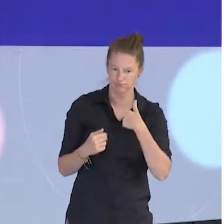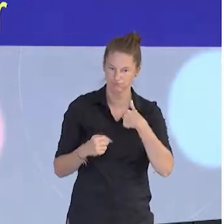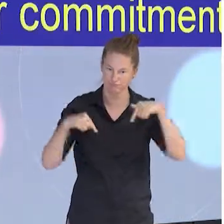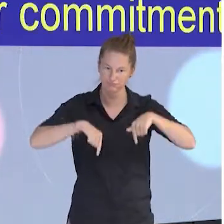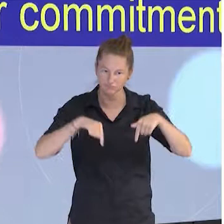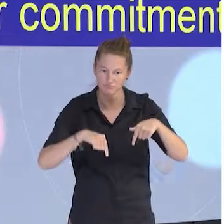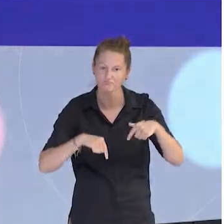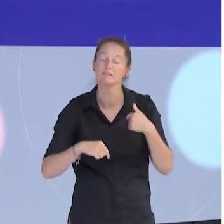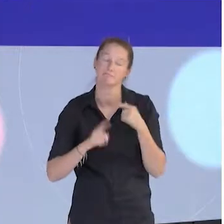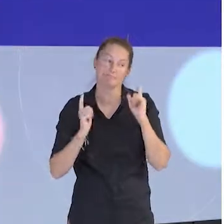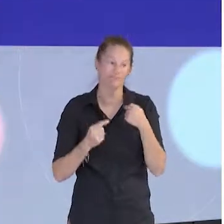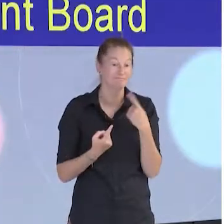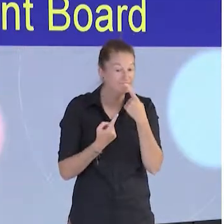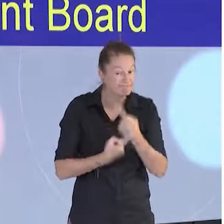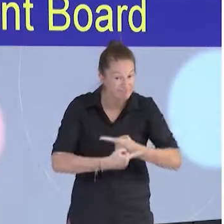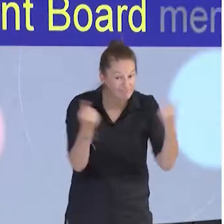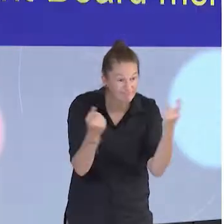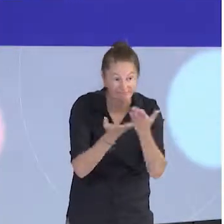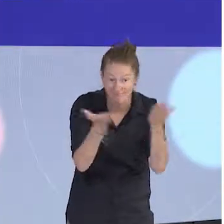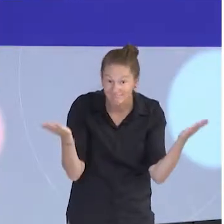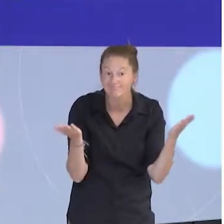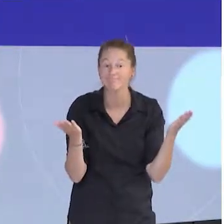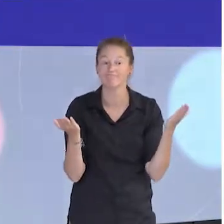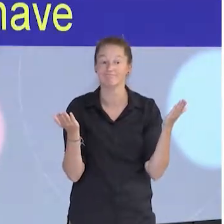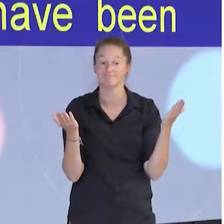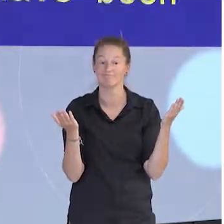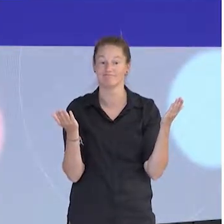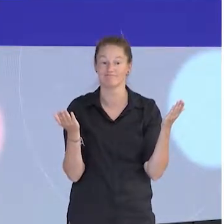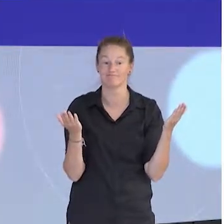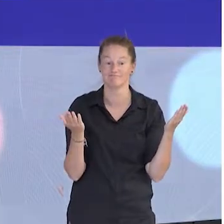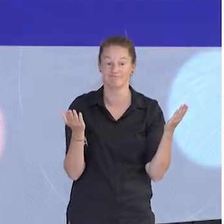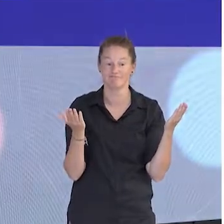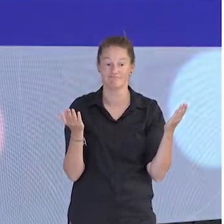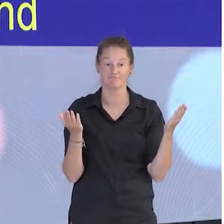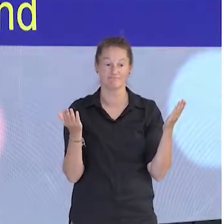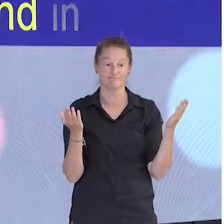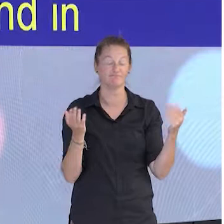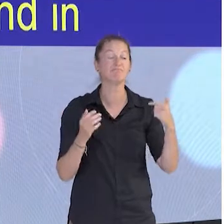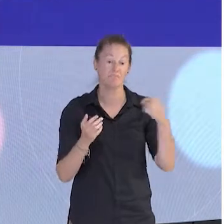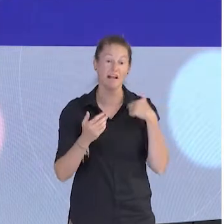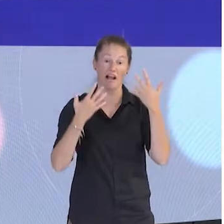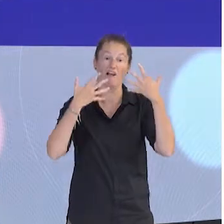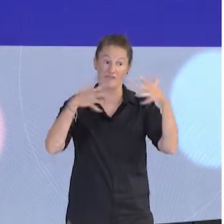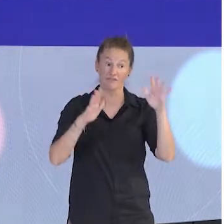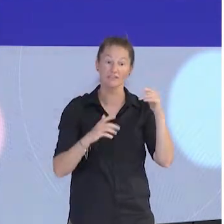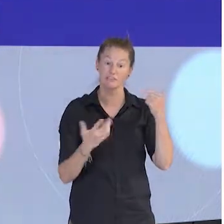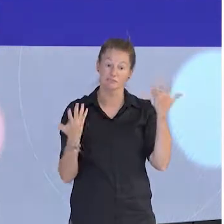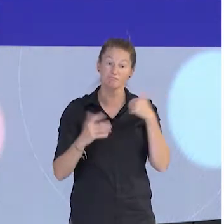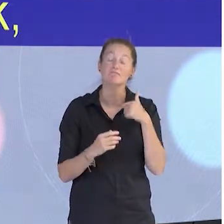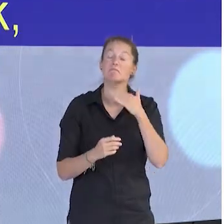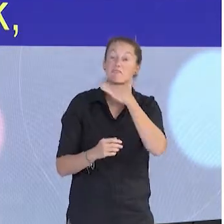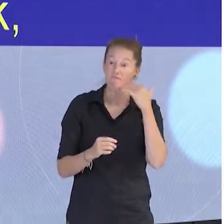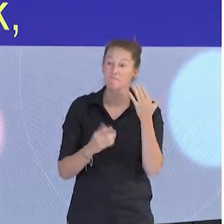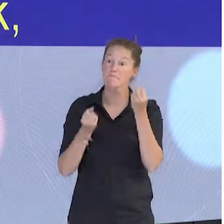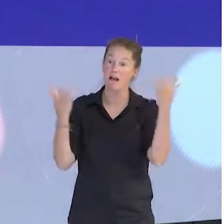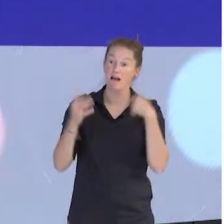members have been participating actively. And in fact, already next week, the management board, executive